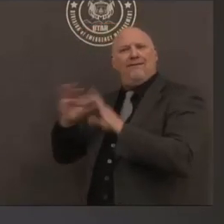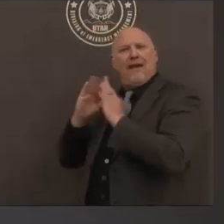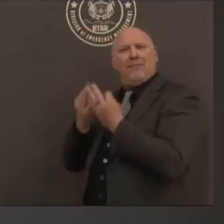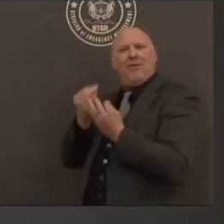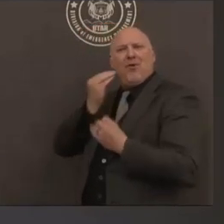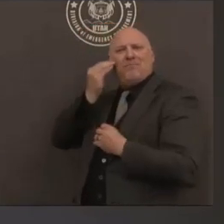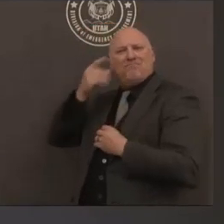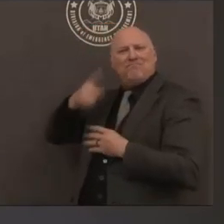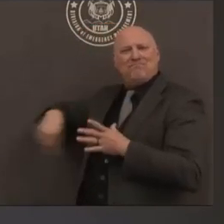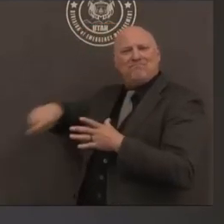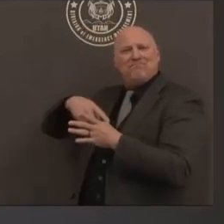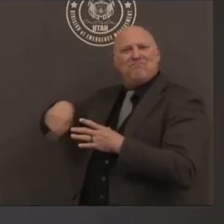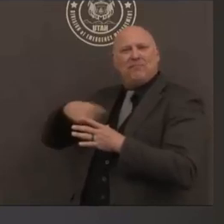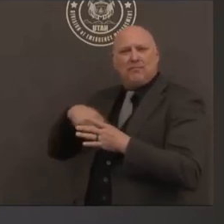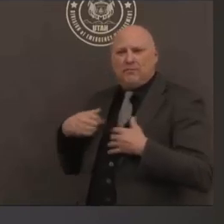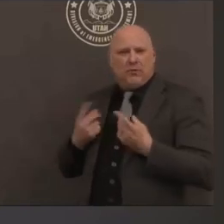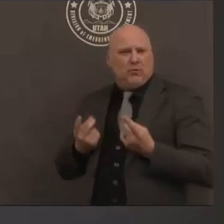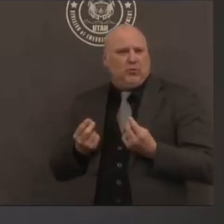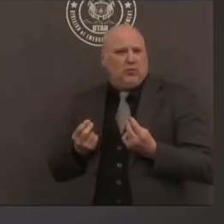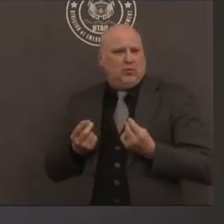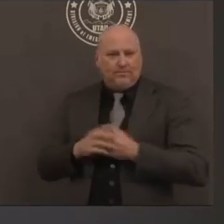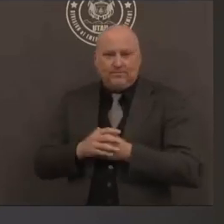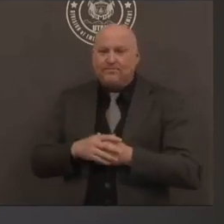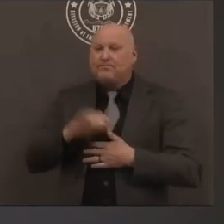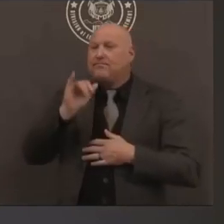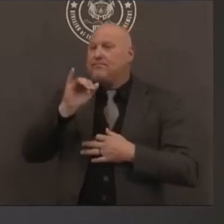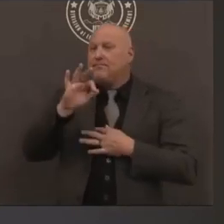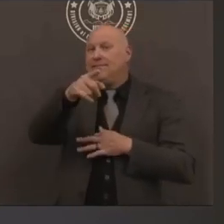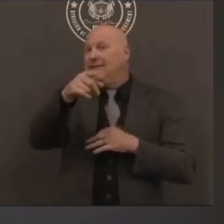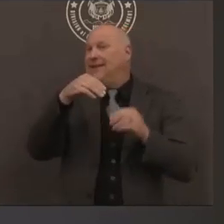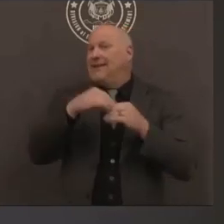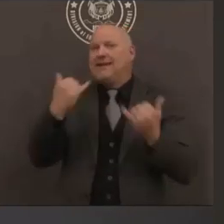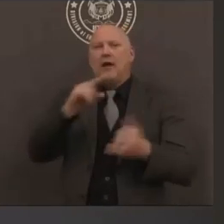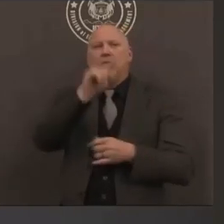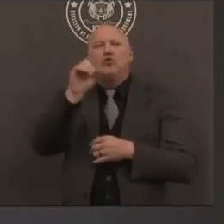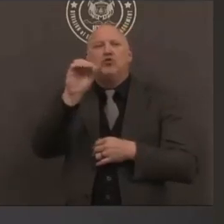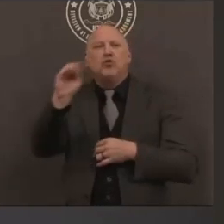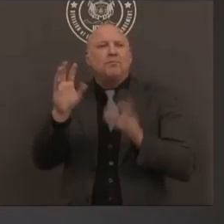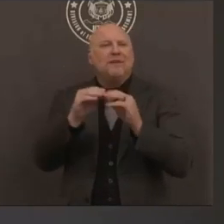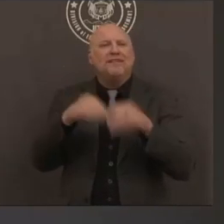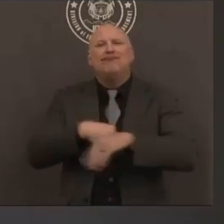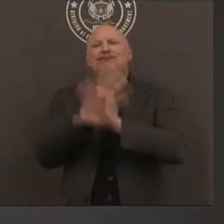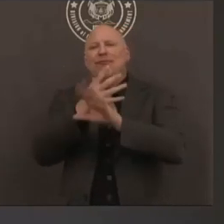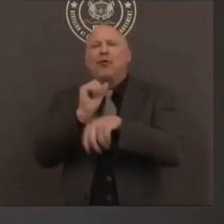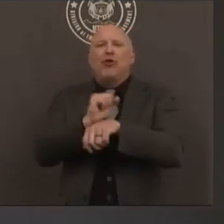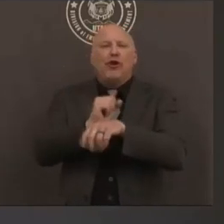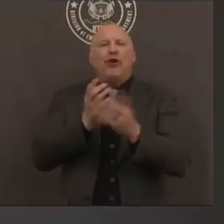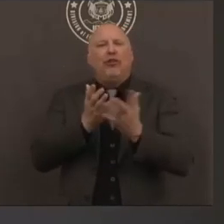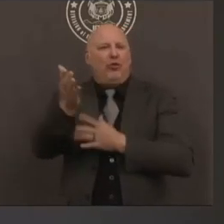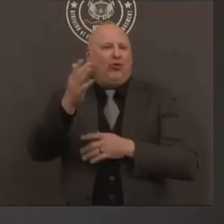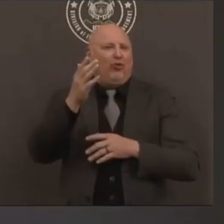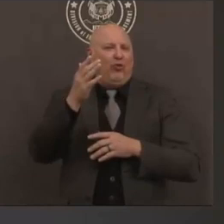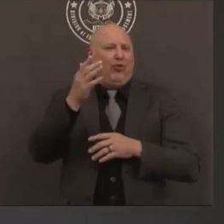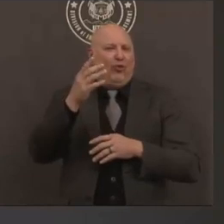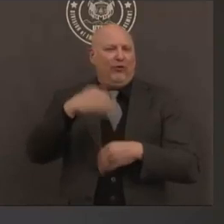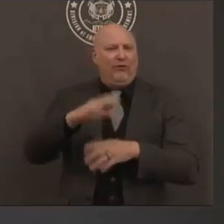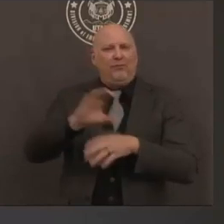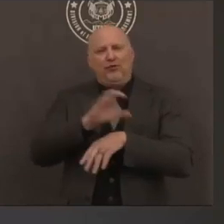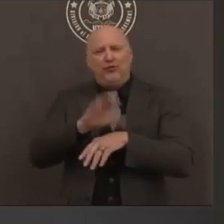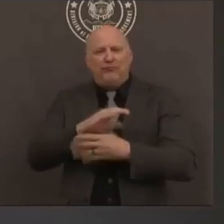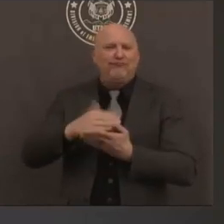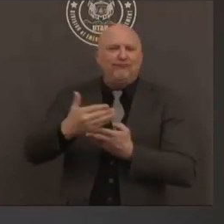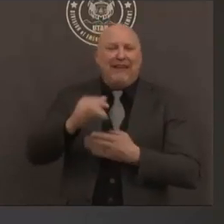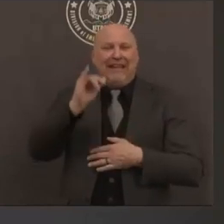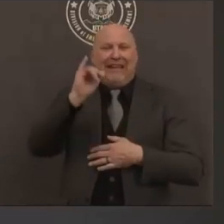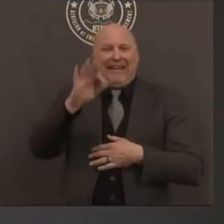today to consider a virtual shakeout drill to practice dropping to the ground taking cover and holding on we've